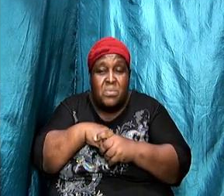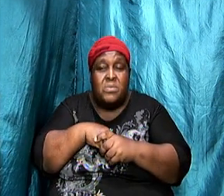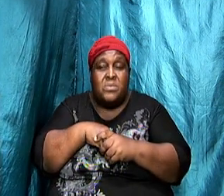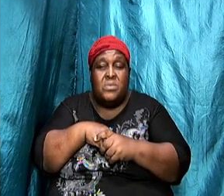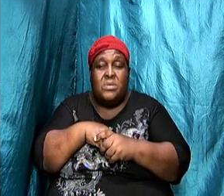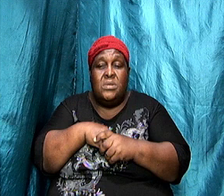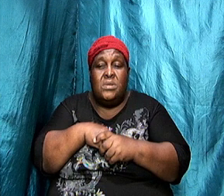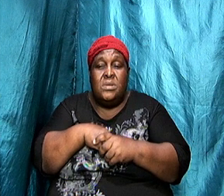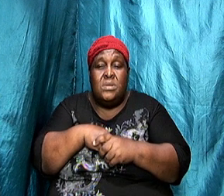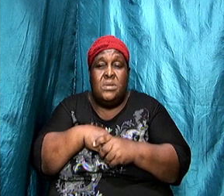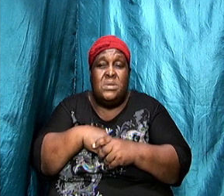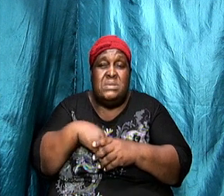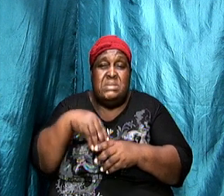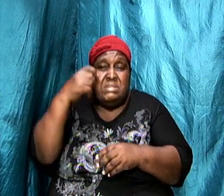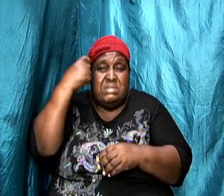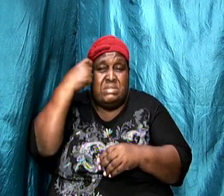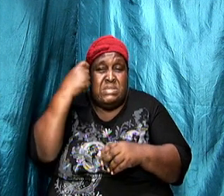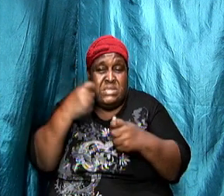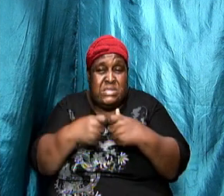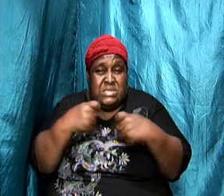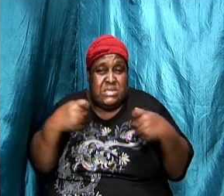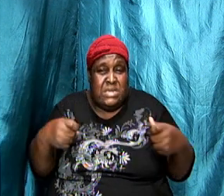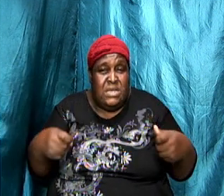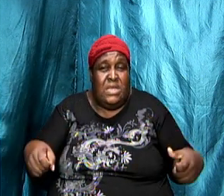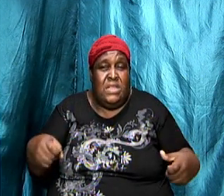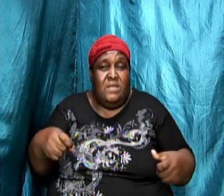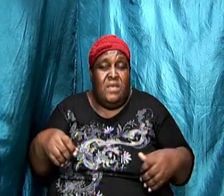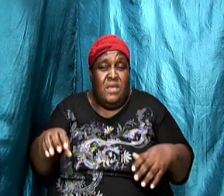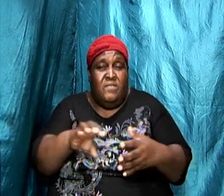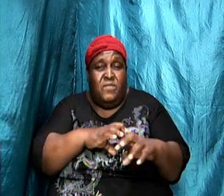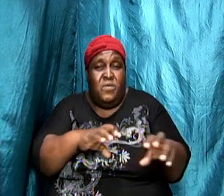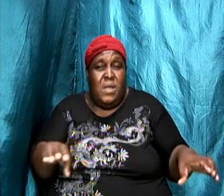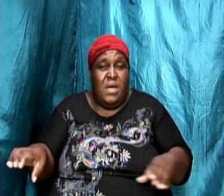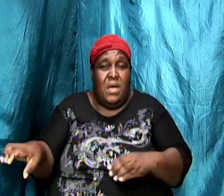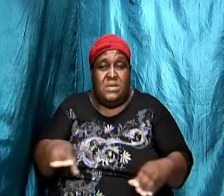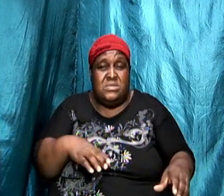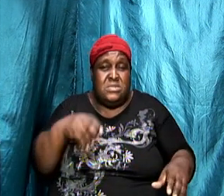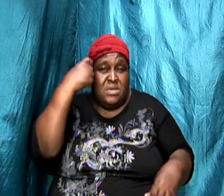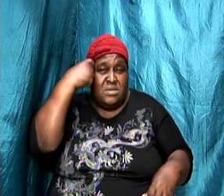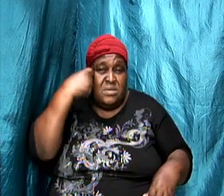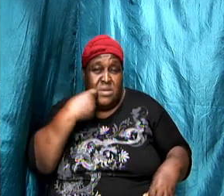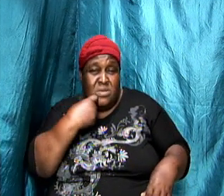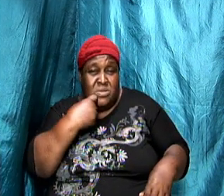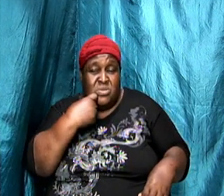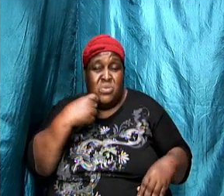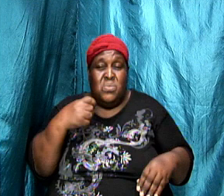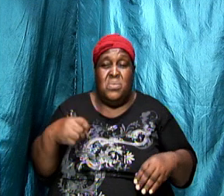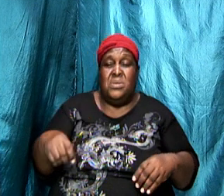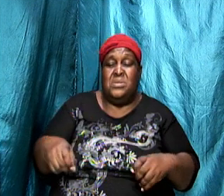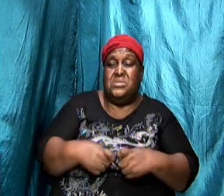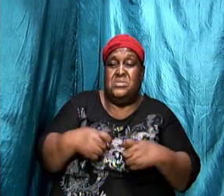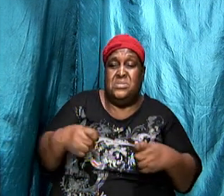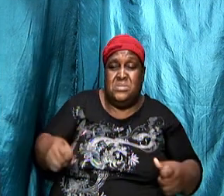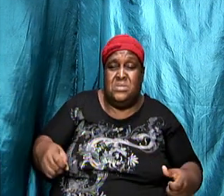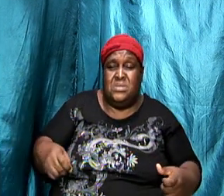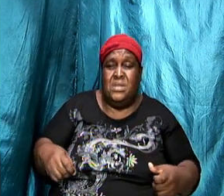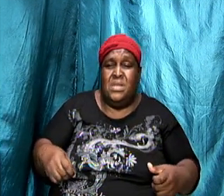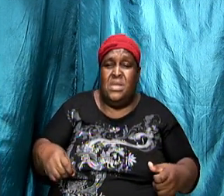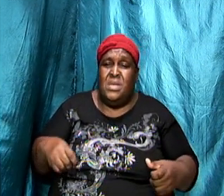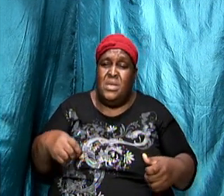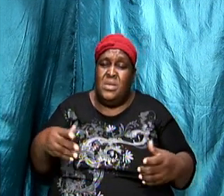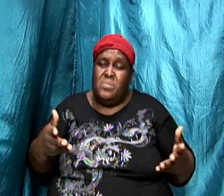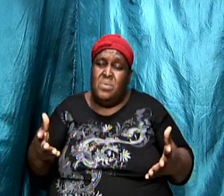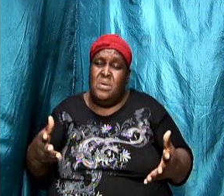immoral acts orges sexual orges and this is where a lot of folks get that